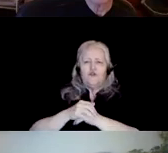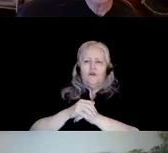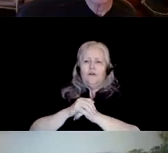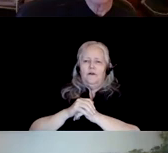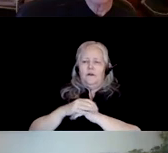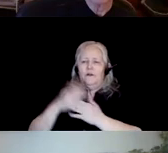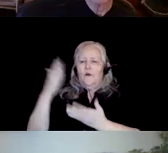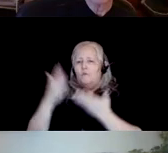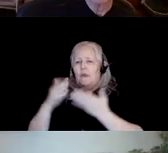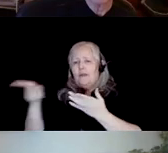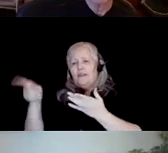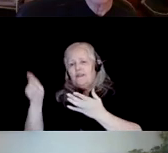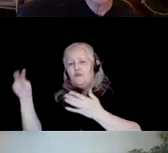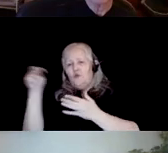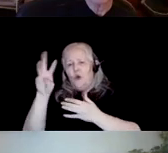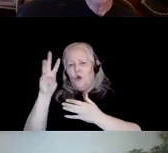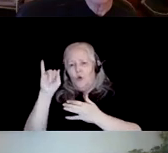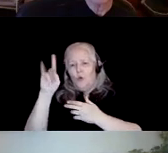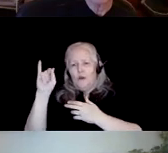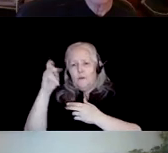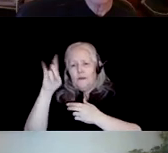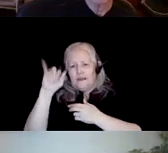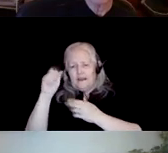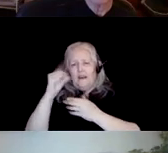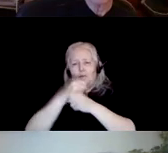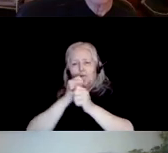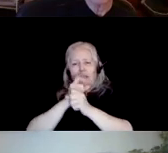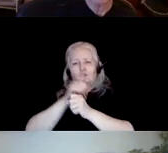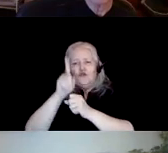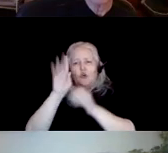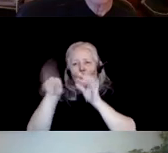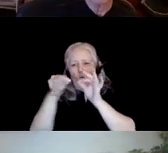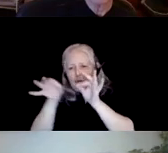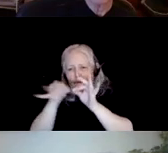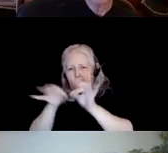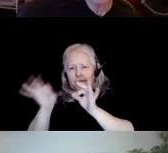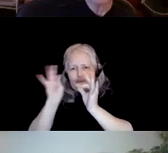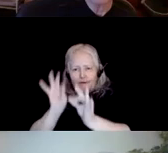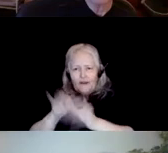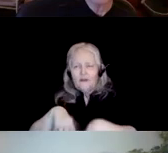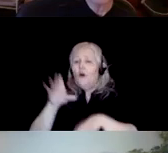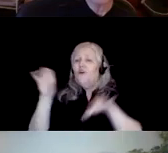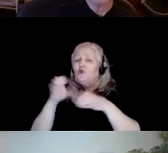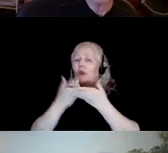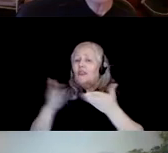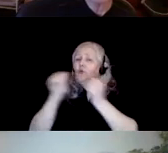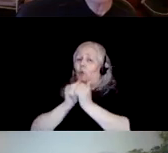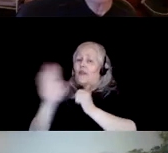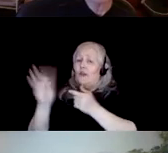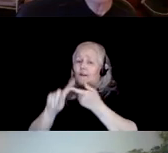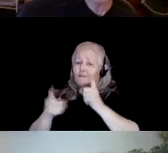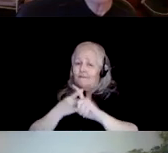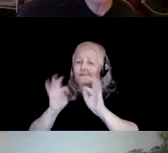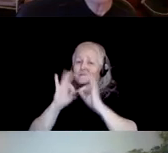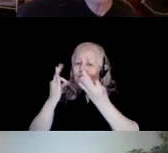on Wikipedia, or having them do an explanation to some part of their friends and family, doing linguistics interviews with their local community, bringing